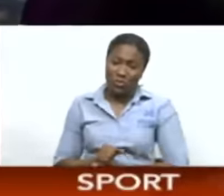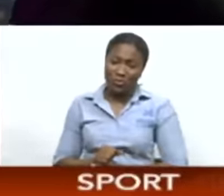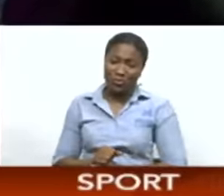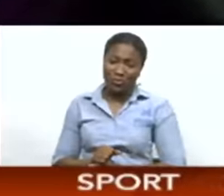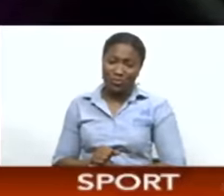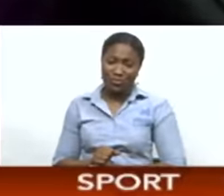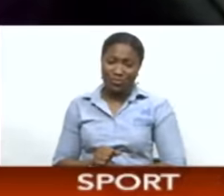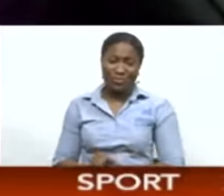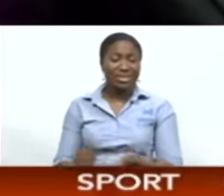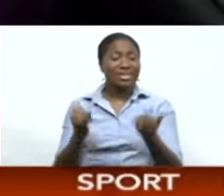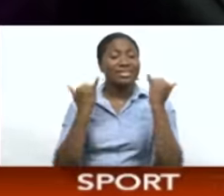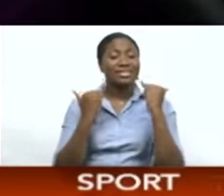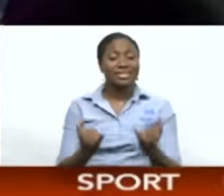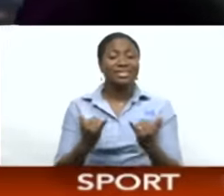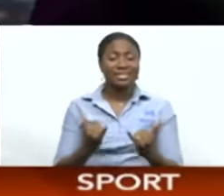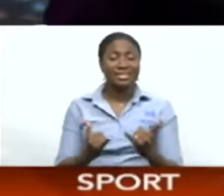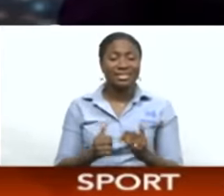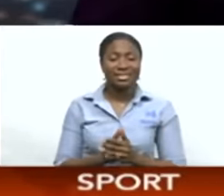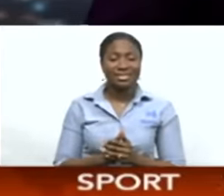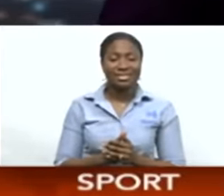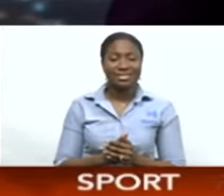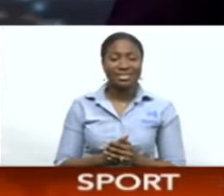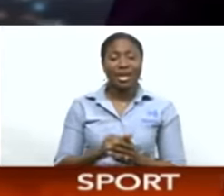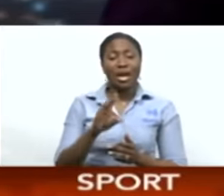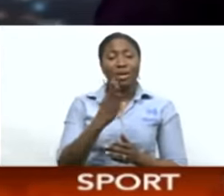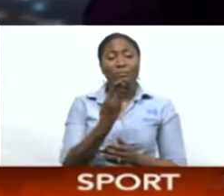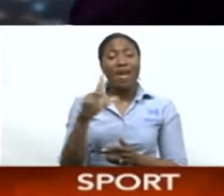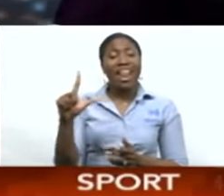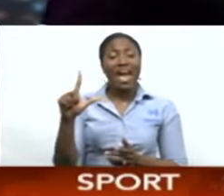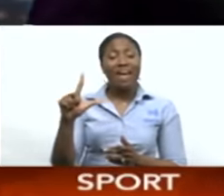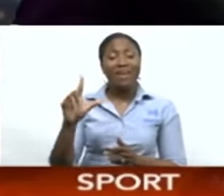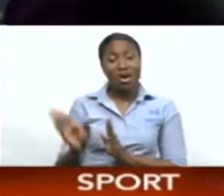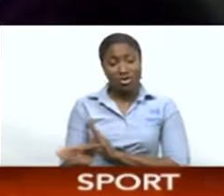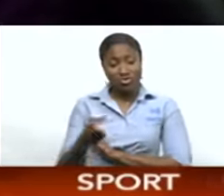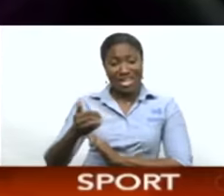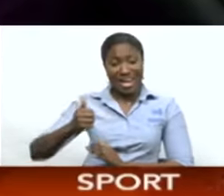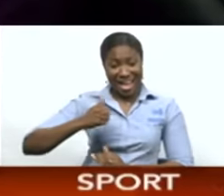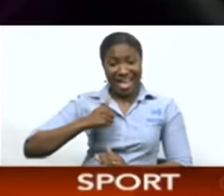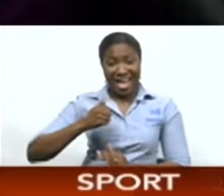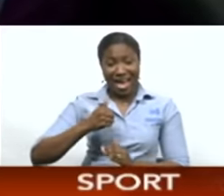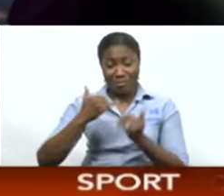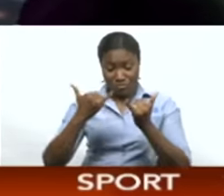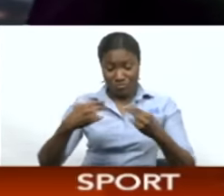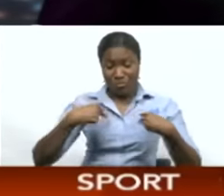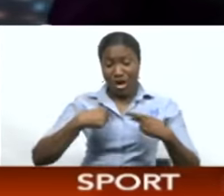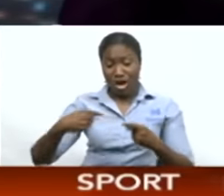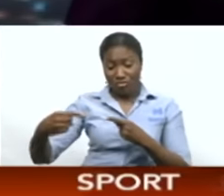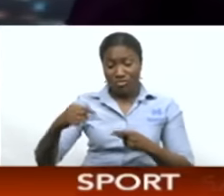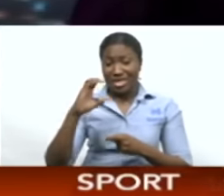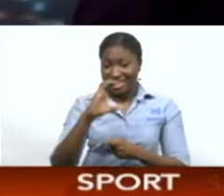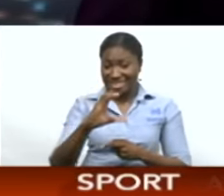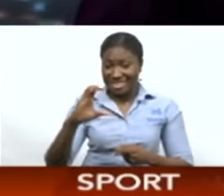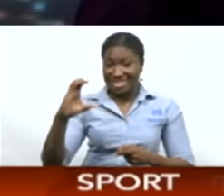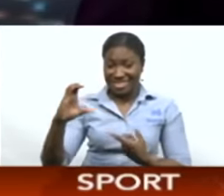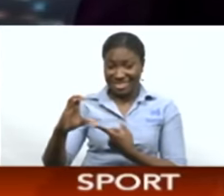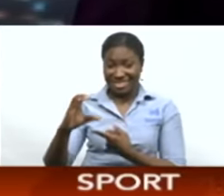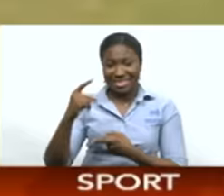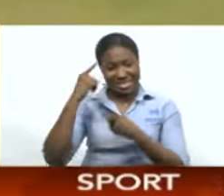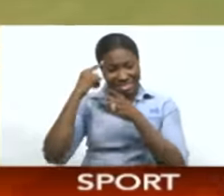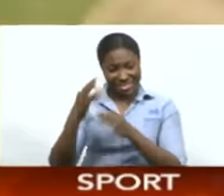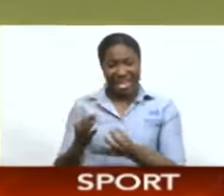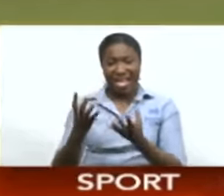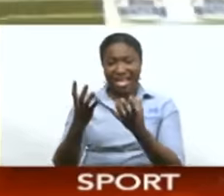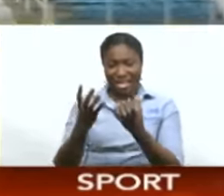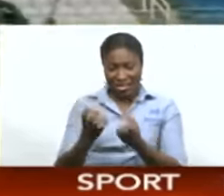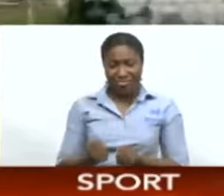All right, to the day-night encounter happening at the Brian Lara Cricket Academy currently. The combined campuses and colleges, they won the toss and asked the